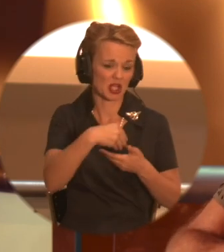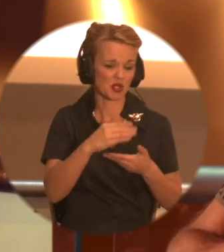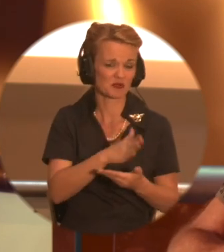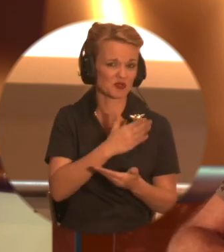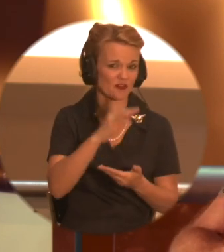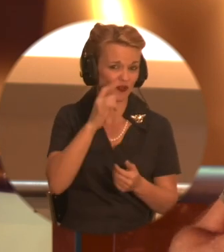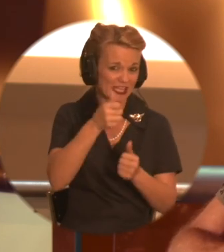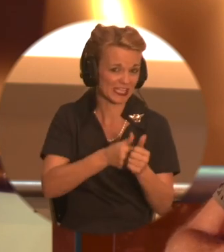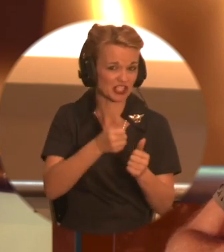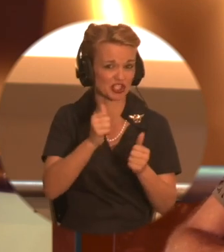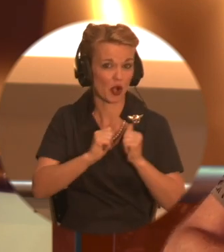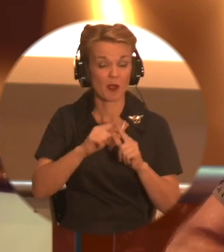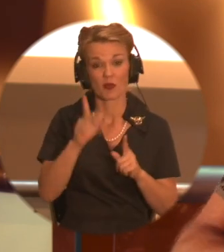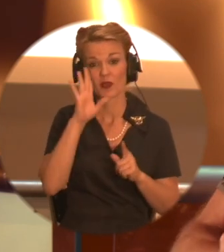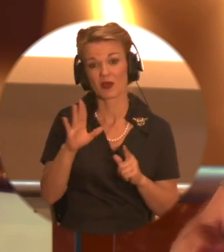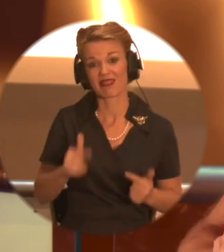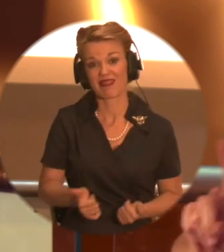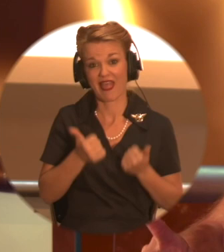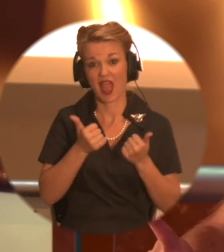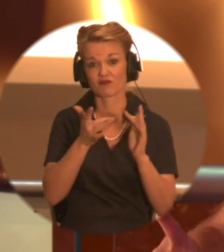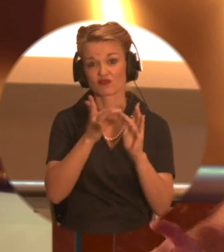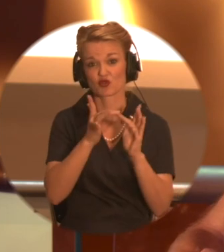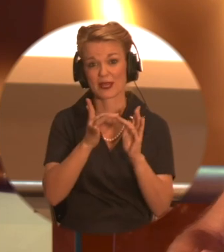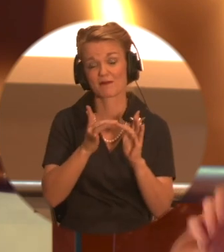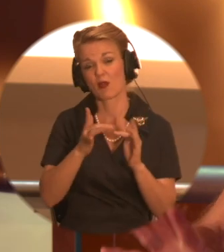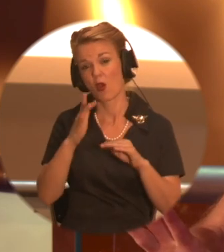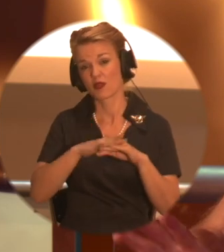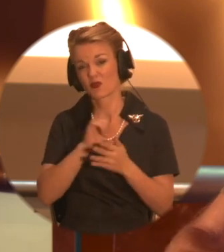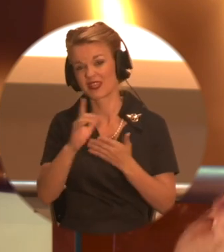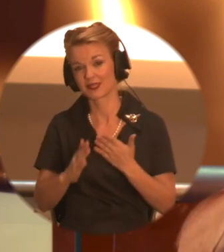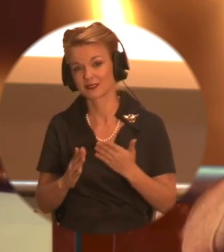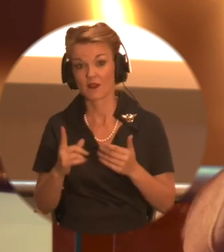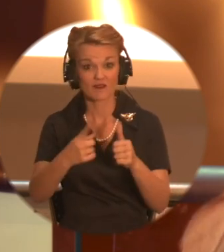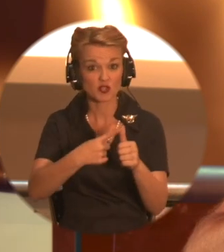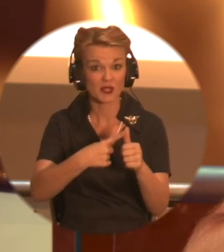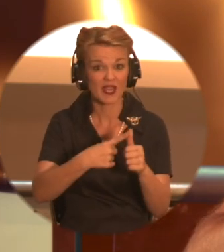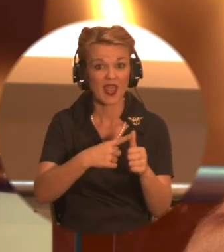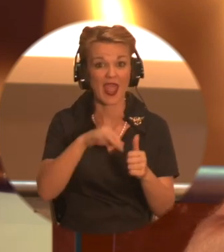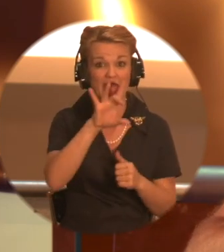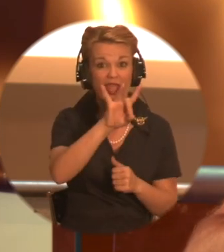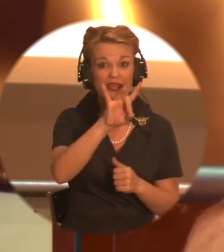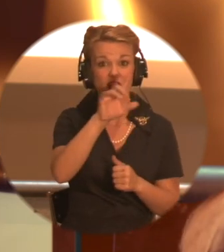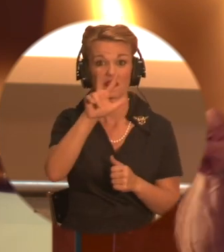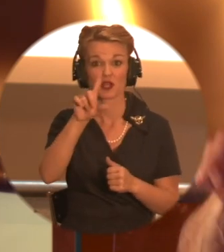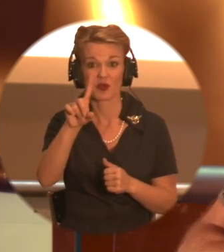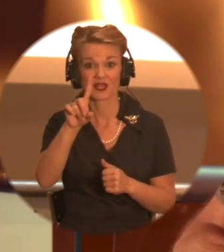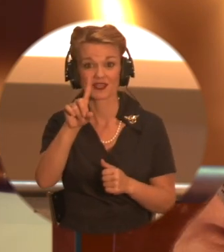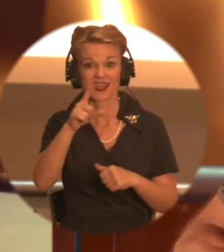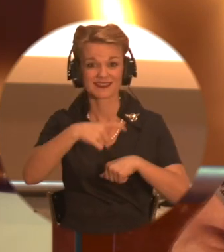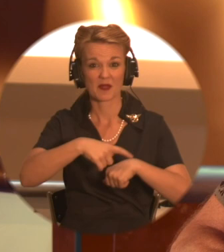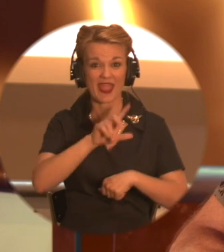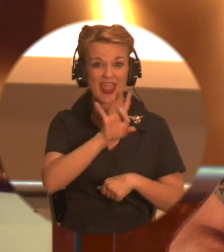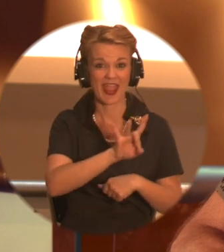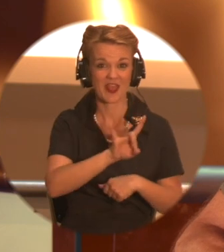to live stream this thing on the weekends. The first one, I'll tell you the first one. Okay. It's easy to remember. All right. 831 at 831.